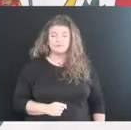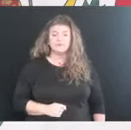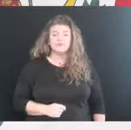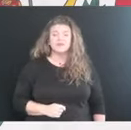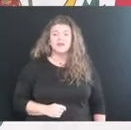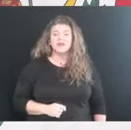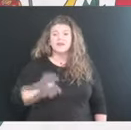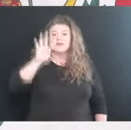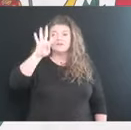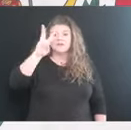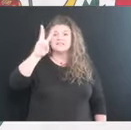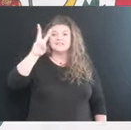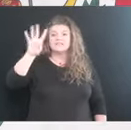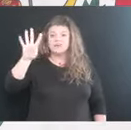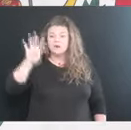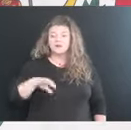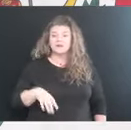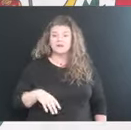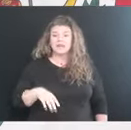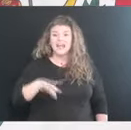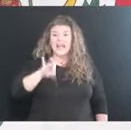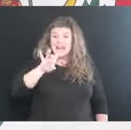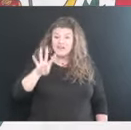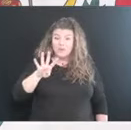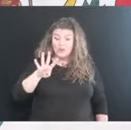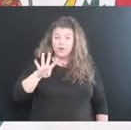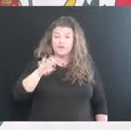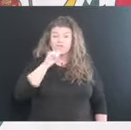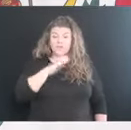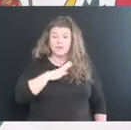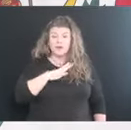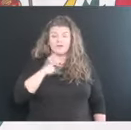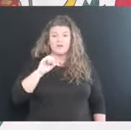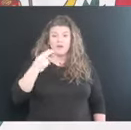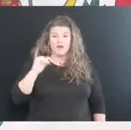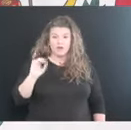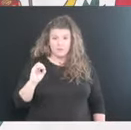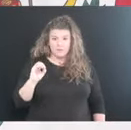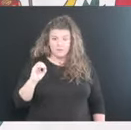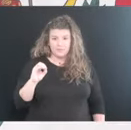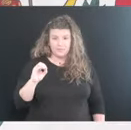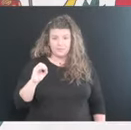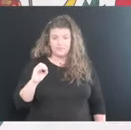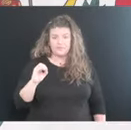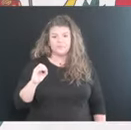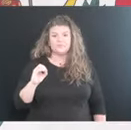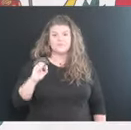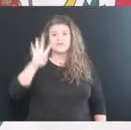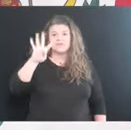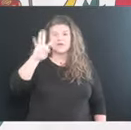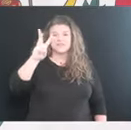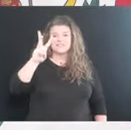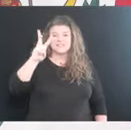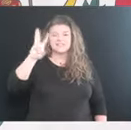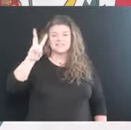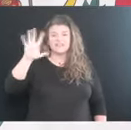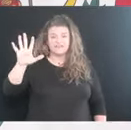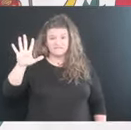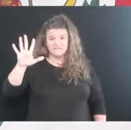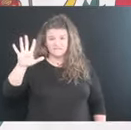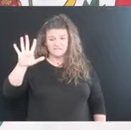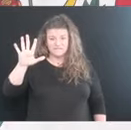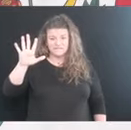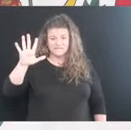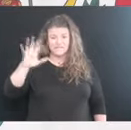4664th death of an 84-year-old female from Ohio County, the 4665th death